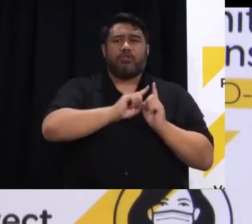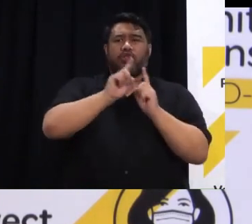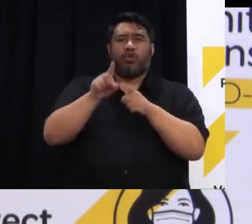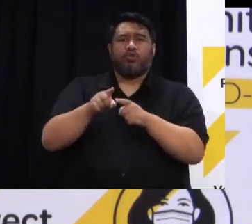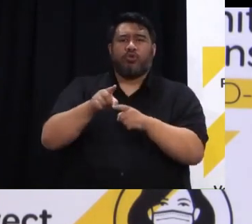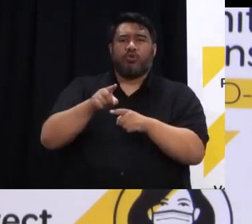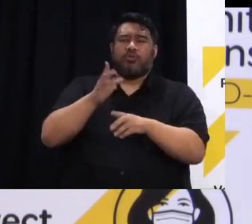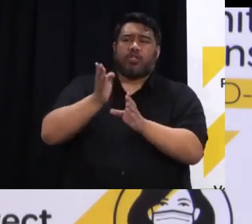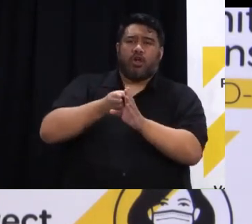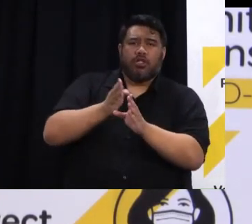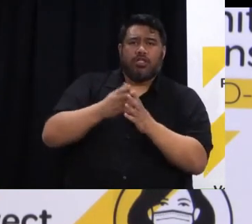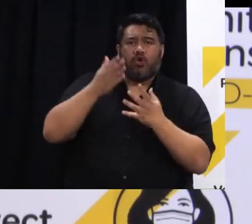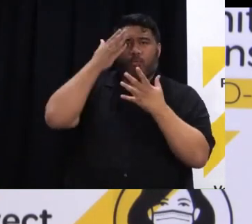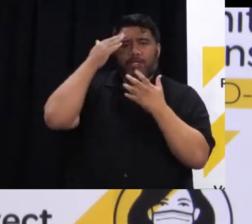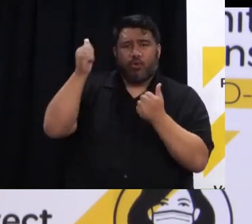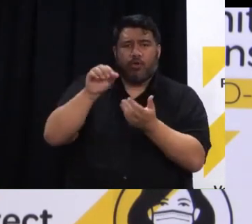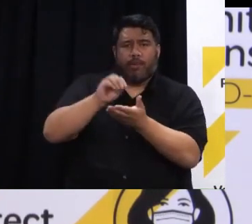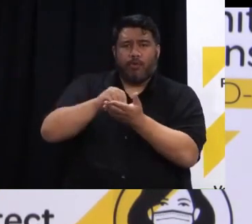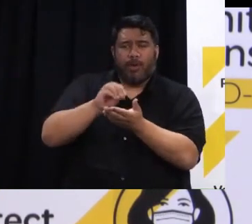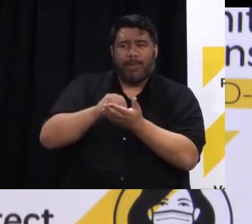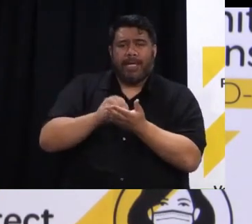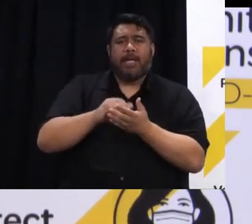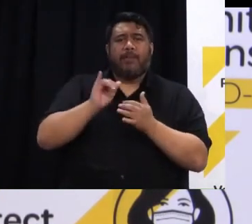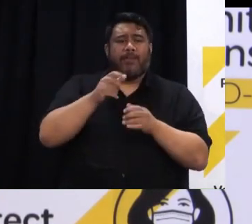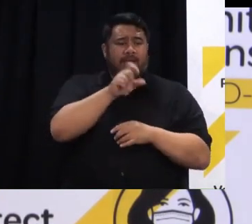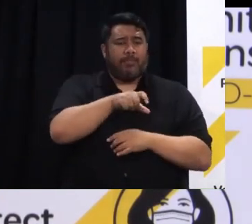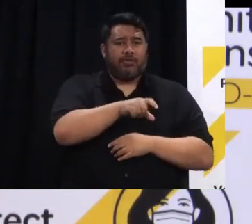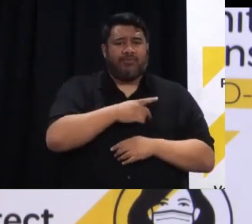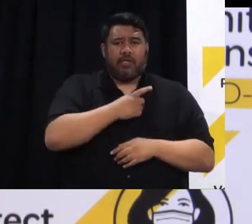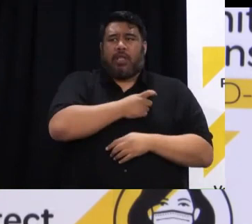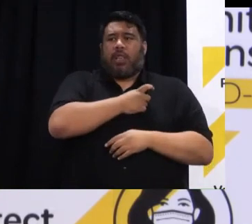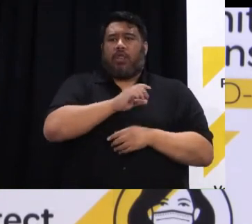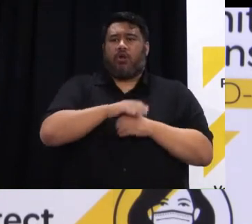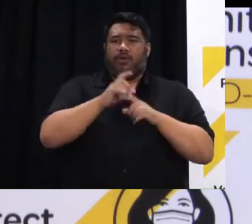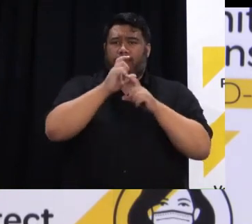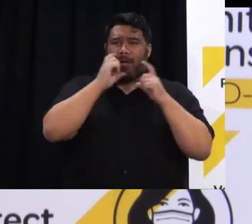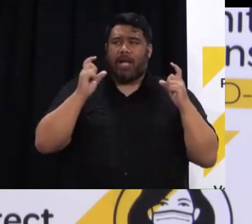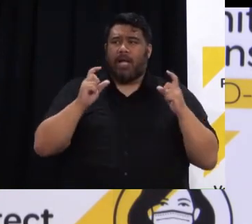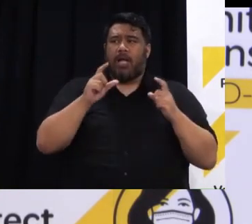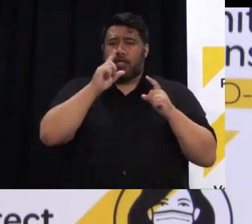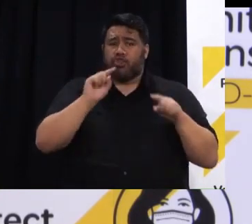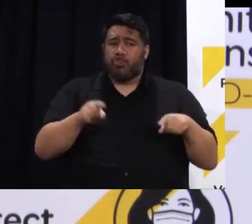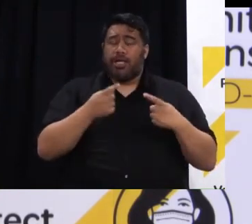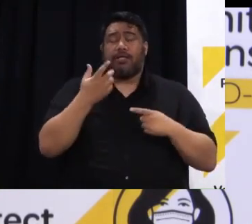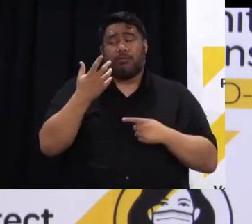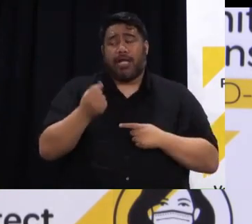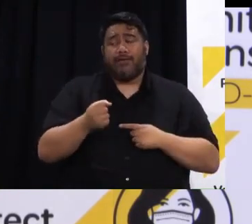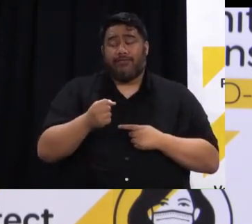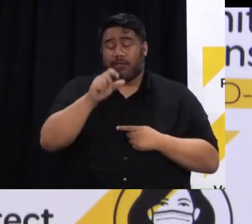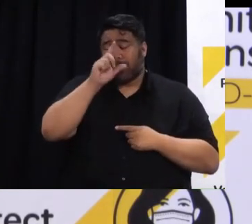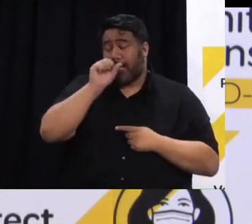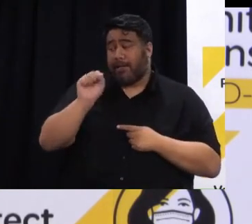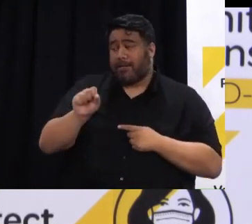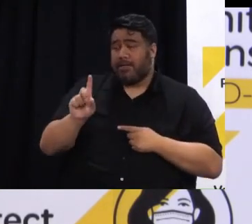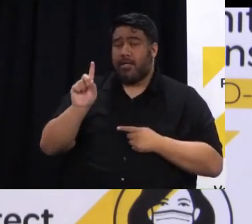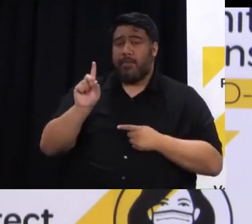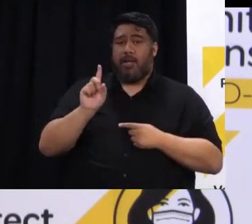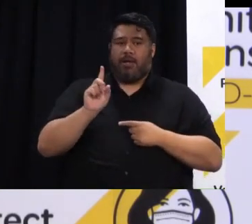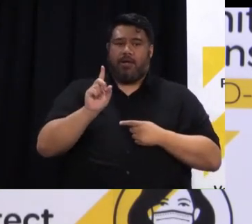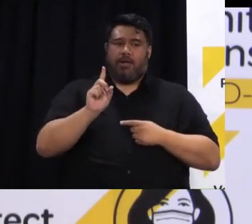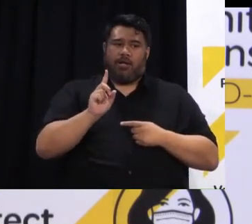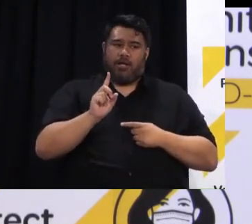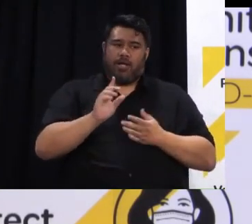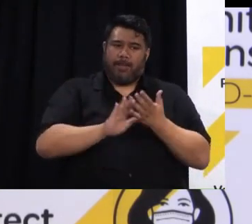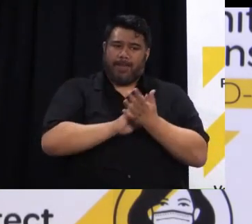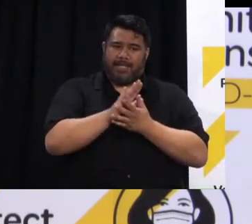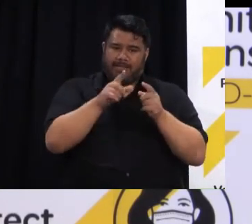yes I imagine masks could be a bit of a challenge there and the important thing is that people take the sort of precautions that